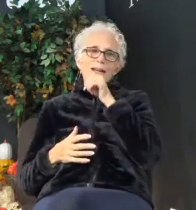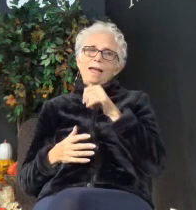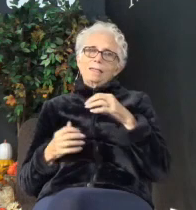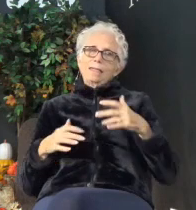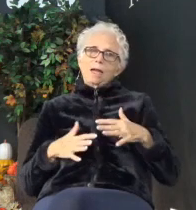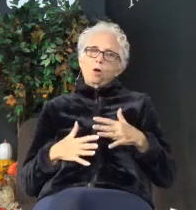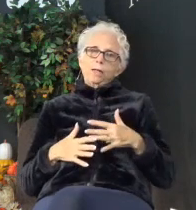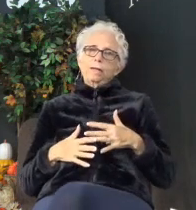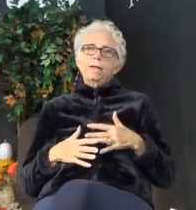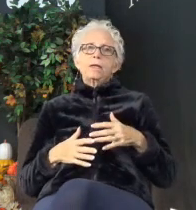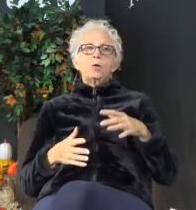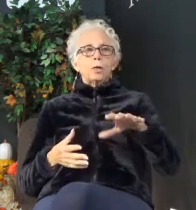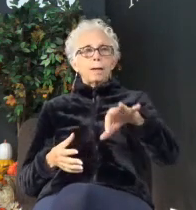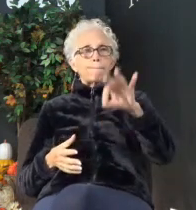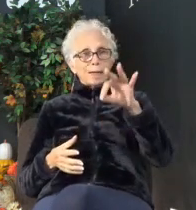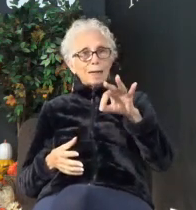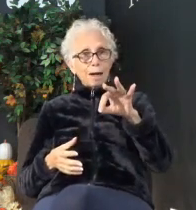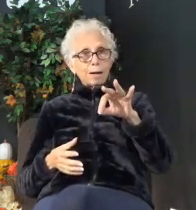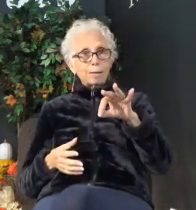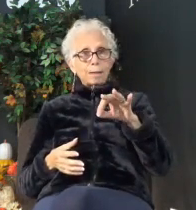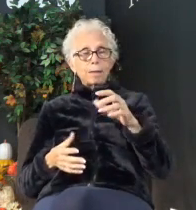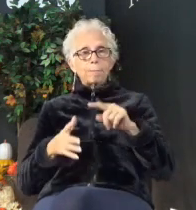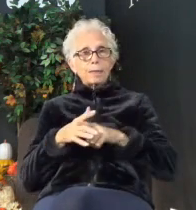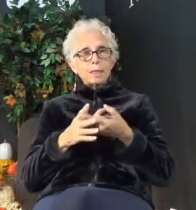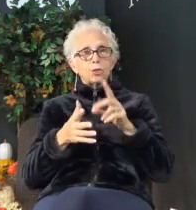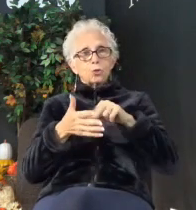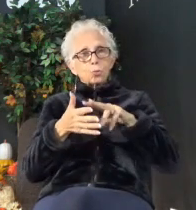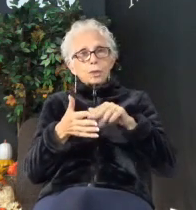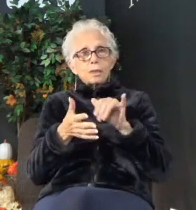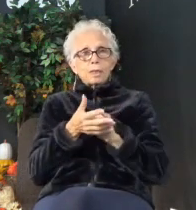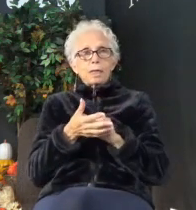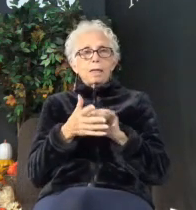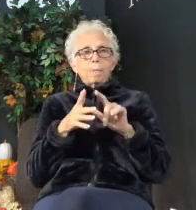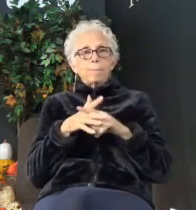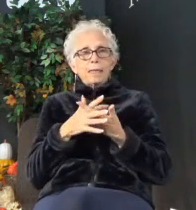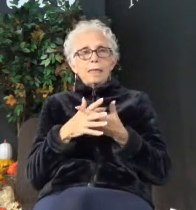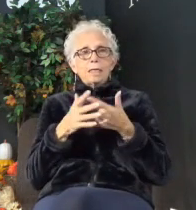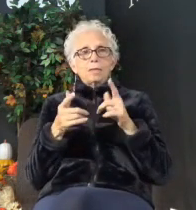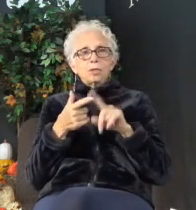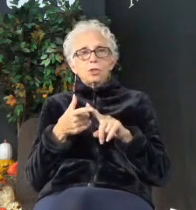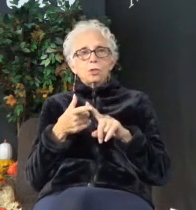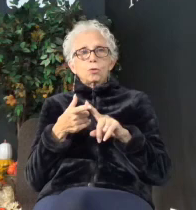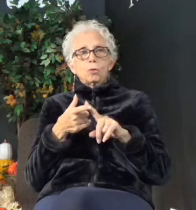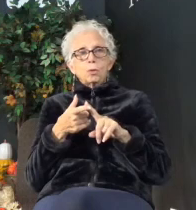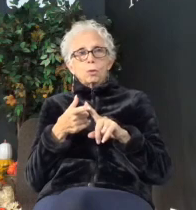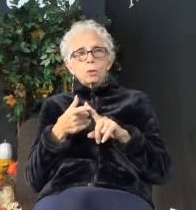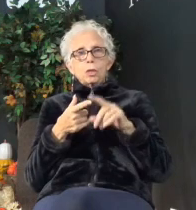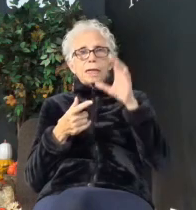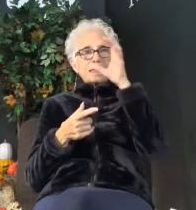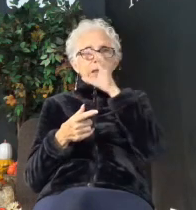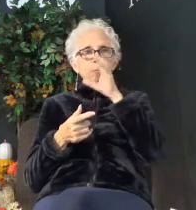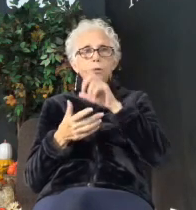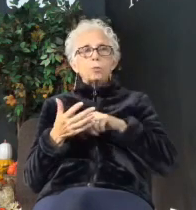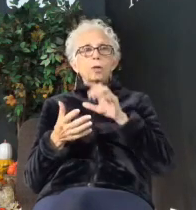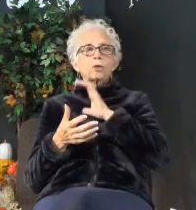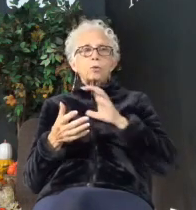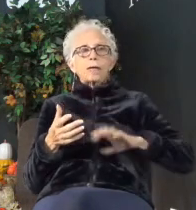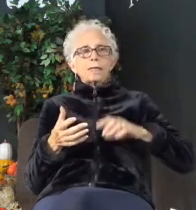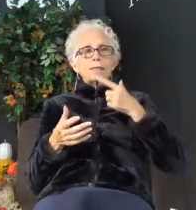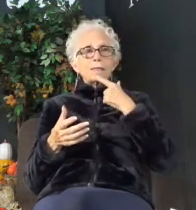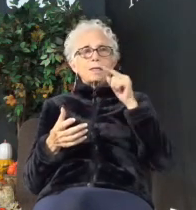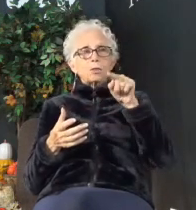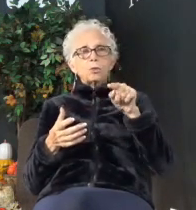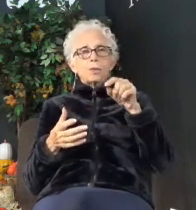you actually can pick it up and begin to read it and begin to explore what Christ is saying to you in